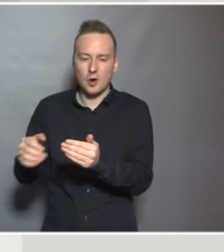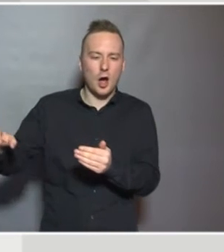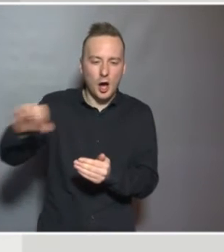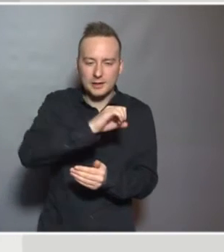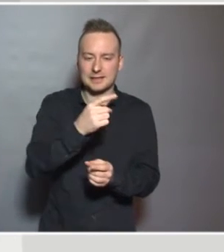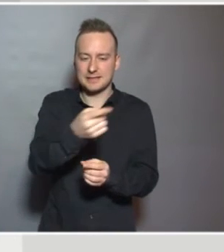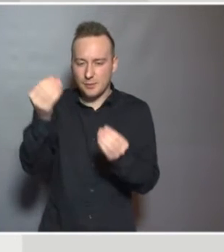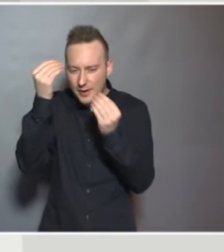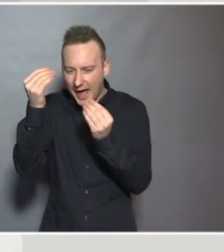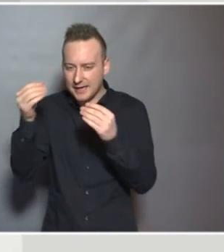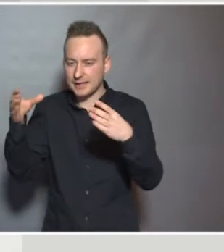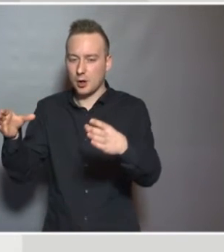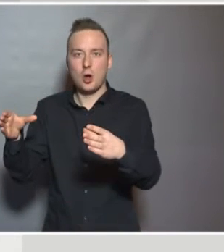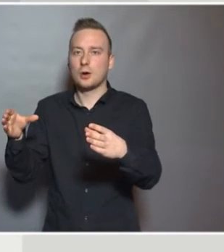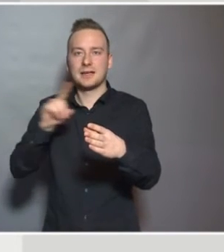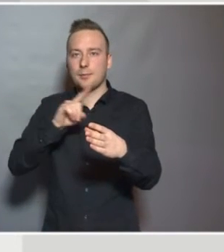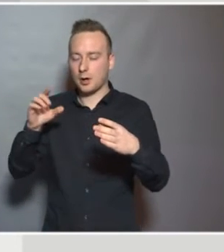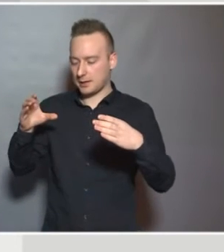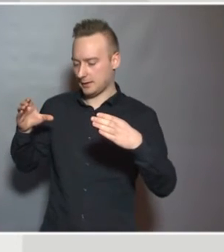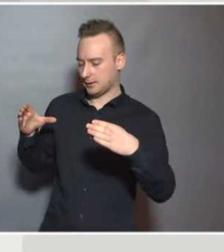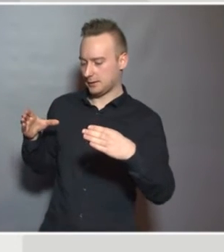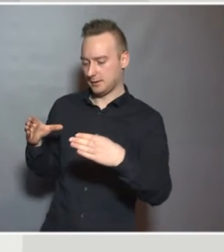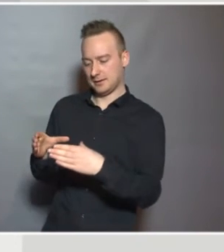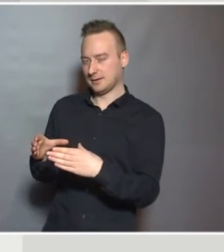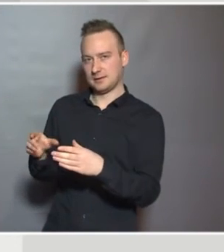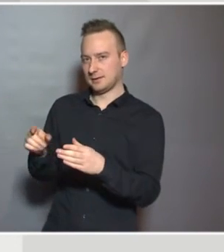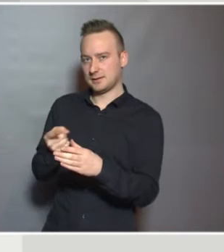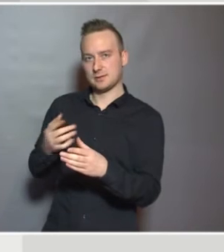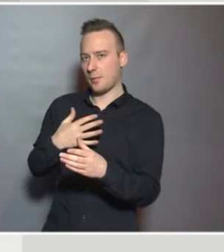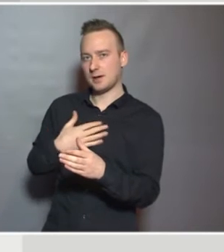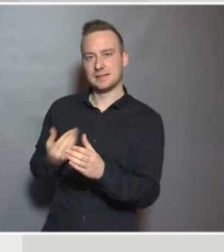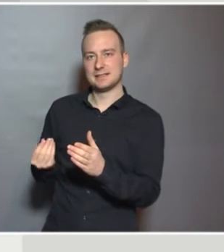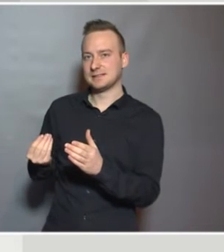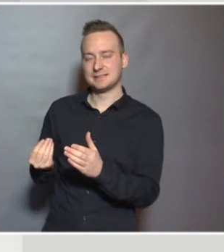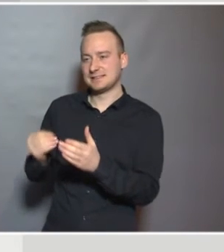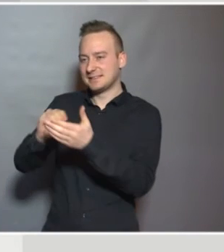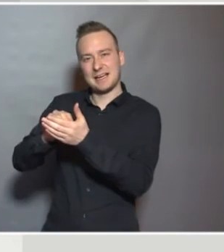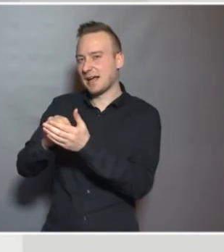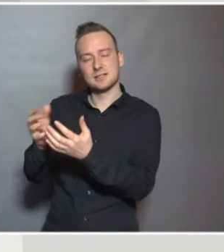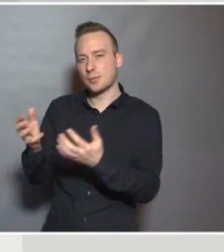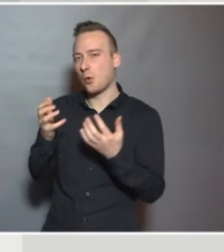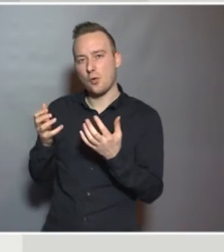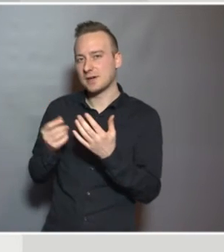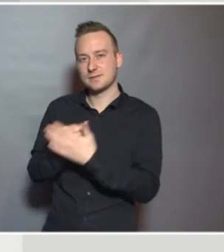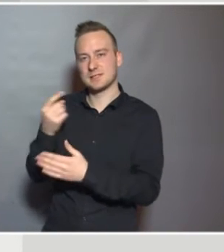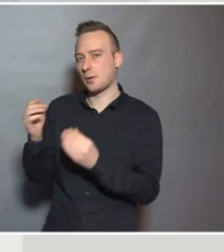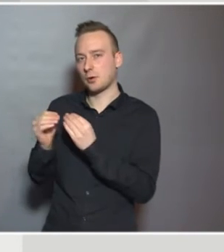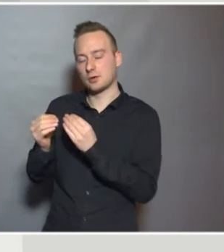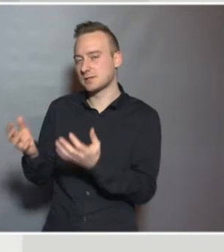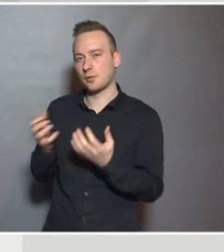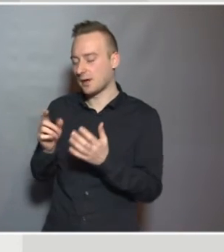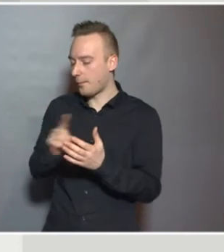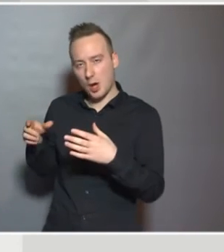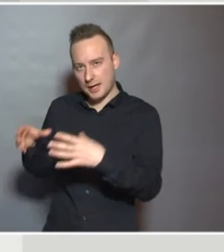and not just some with a particular additional or special educational needs. So these